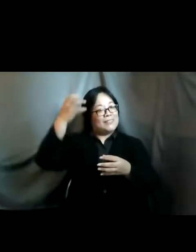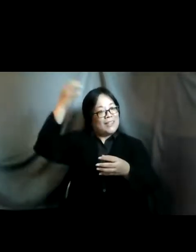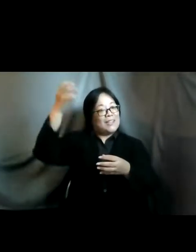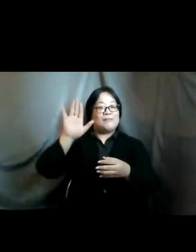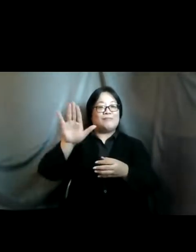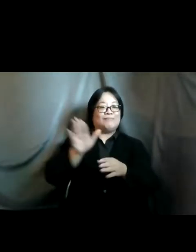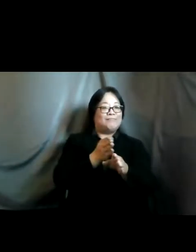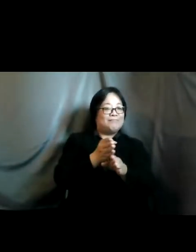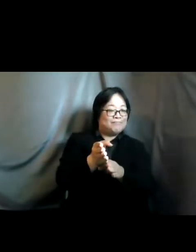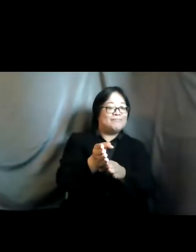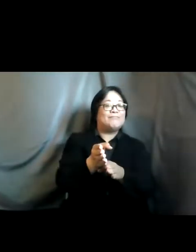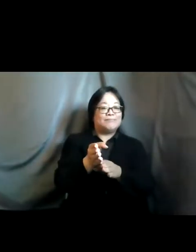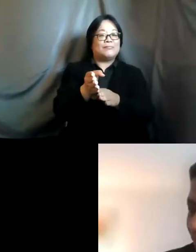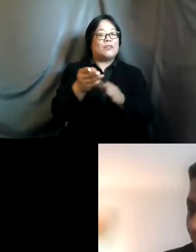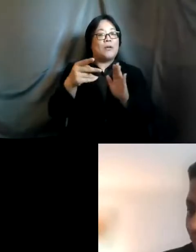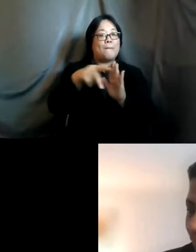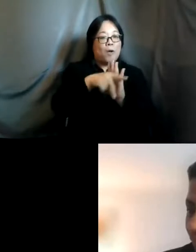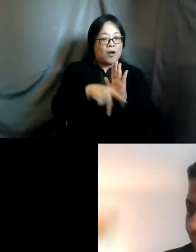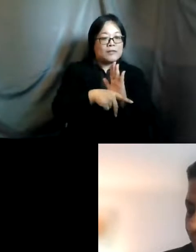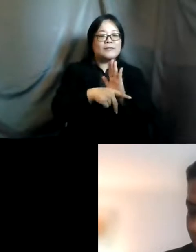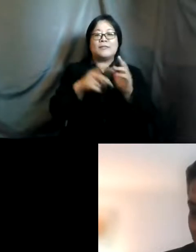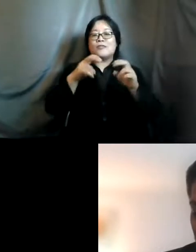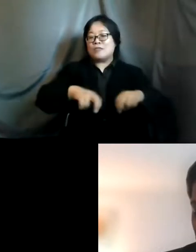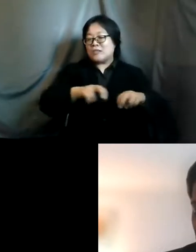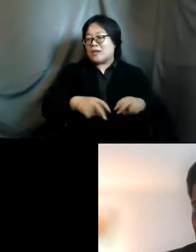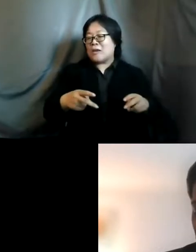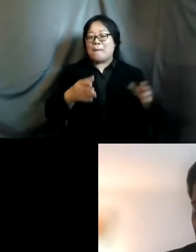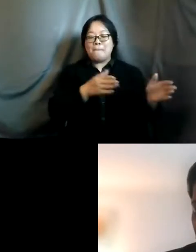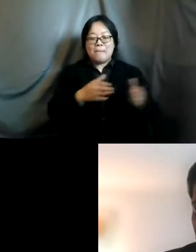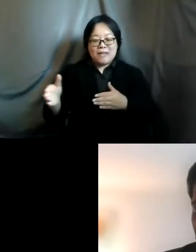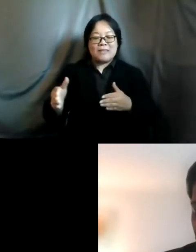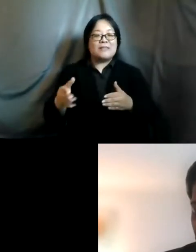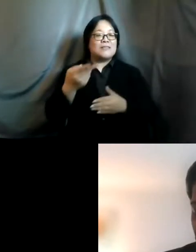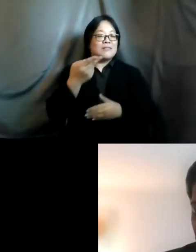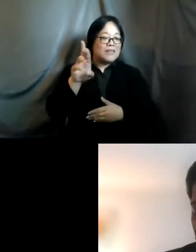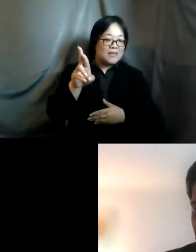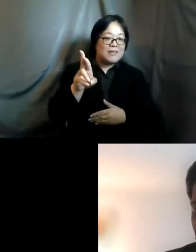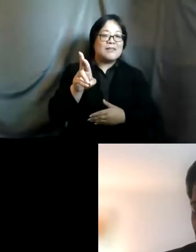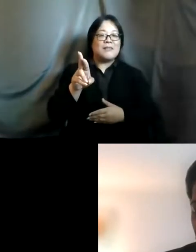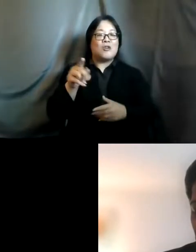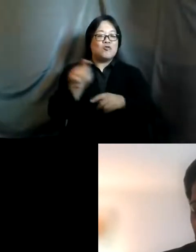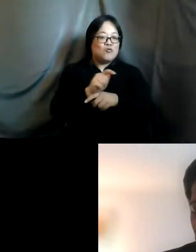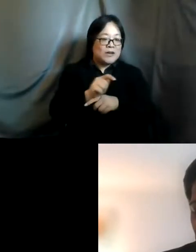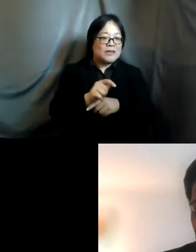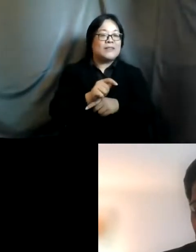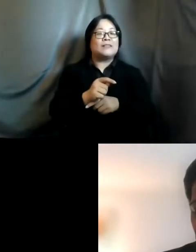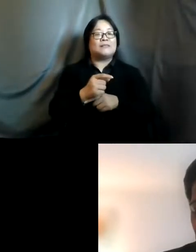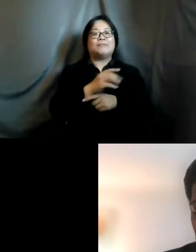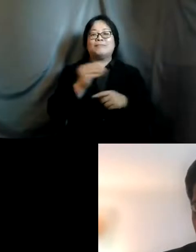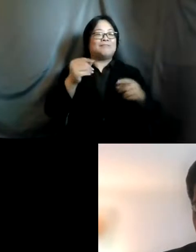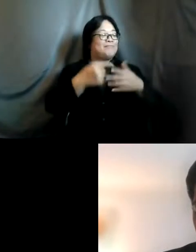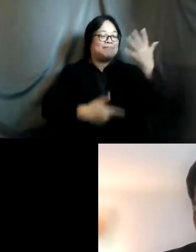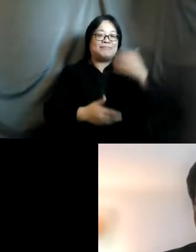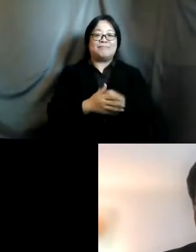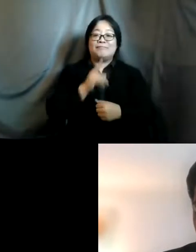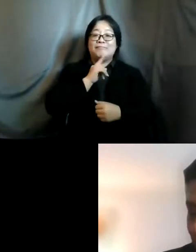are in research and policy planning human resource training and development productivity and excellence she has worked